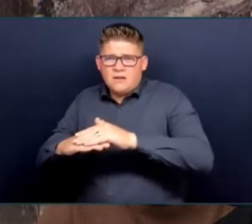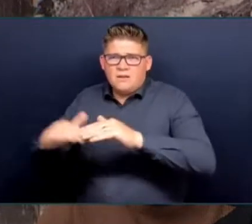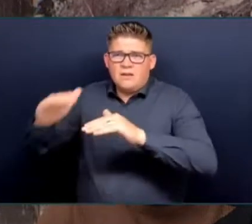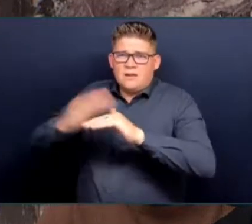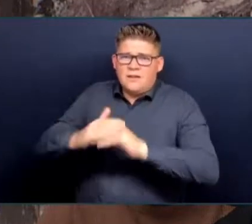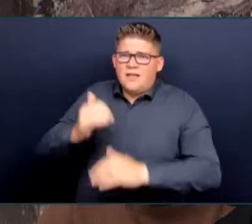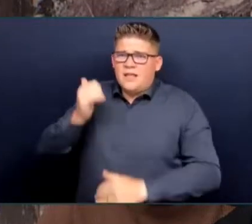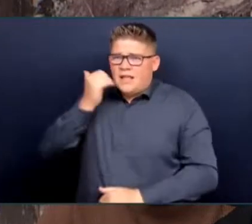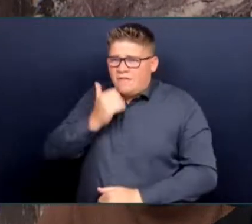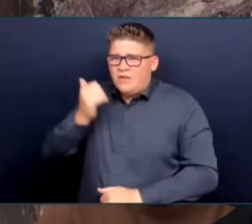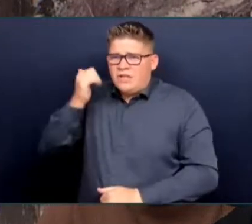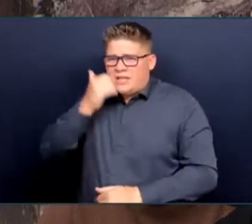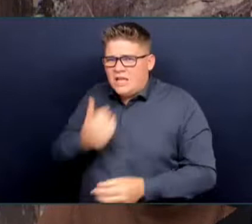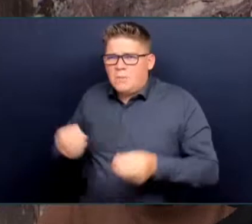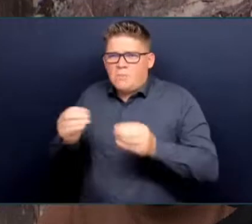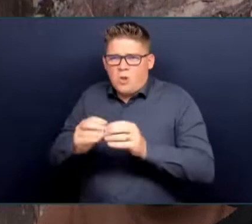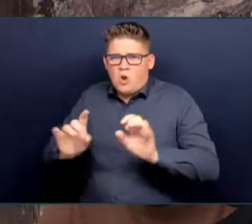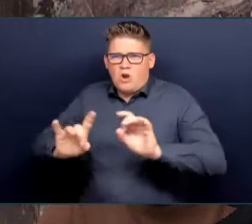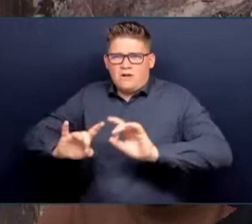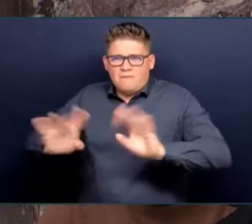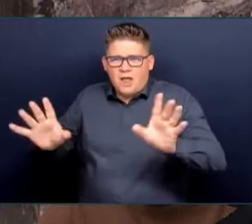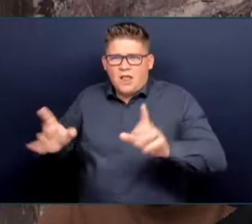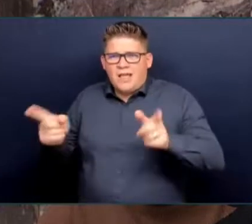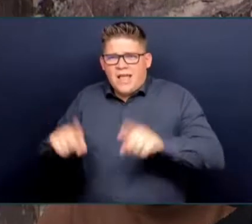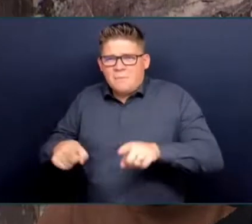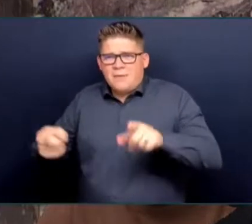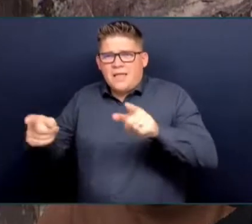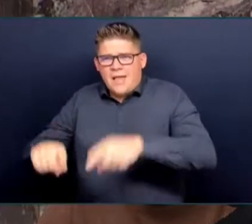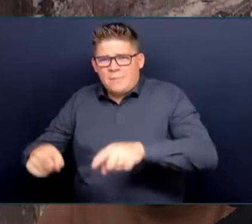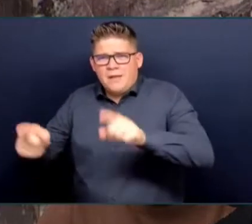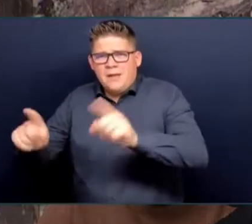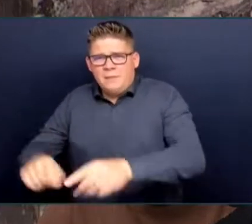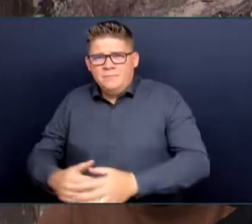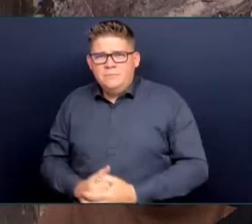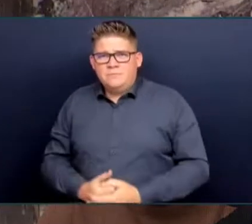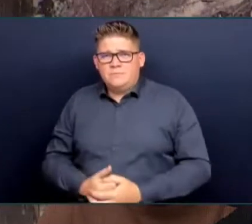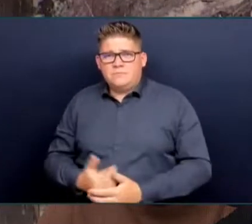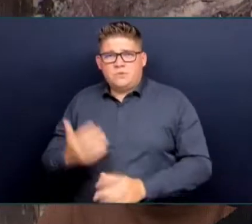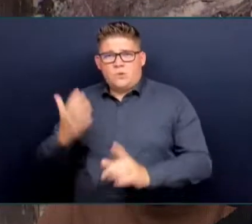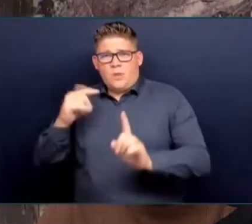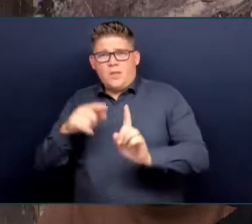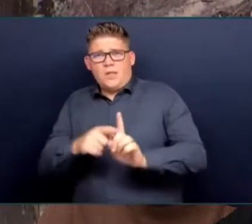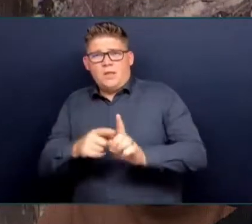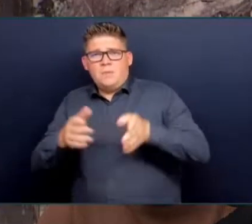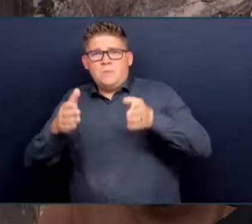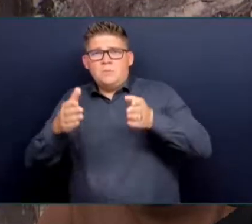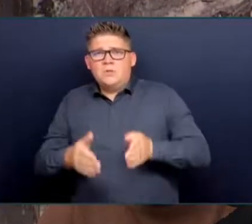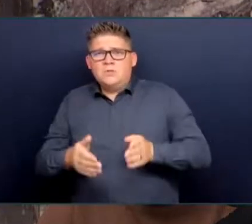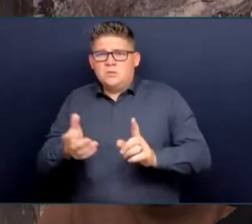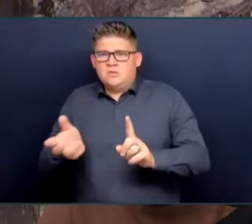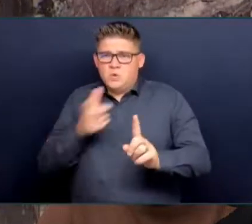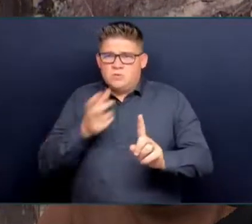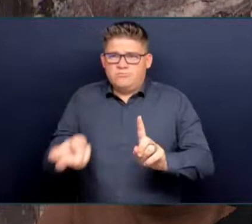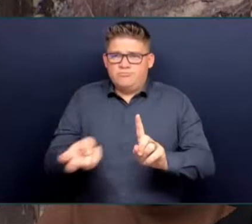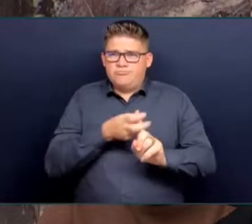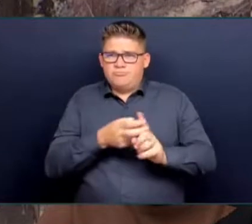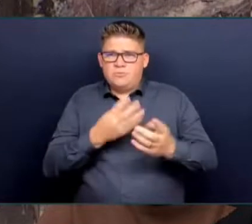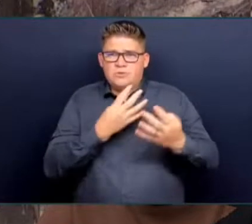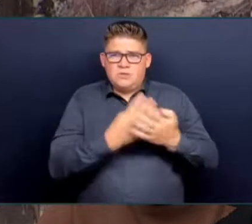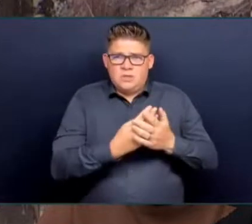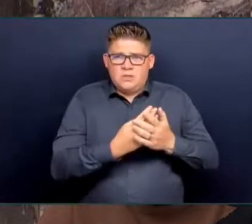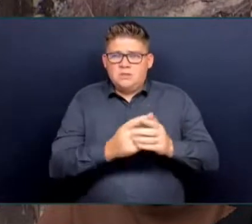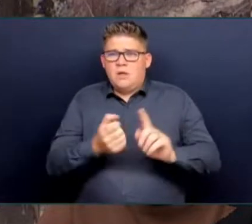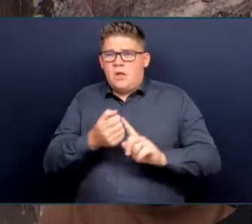result of the behaviour of prolific offenders. Apparently, under the NDP, the rule of law no longer